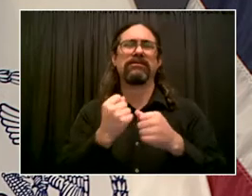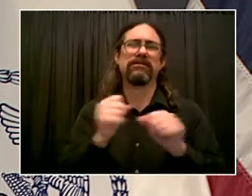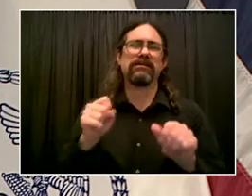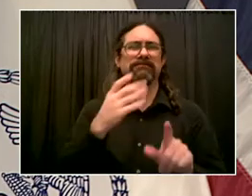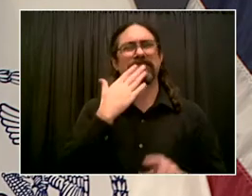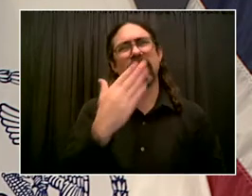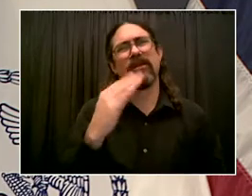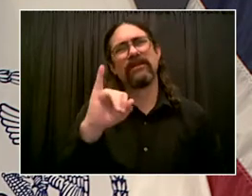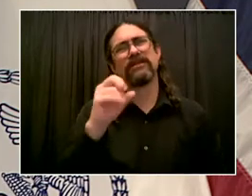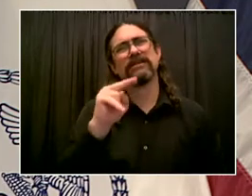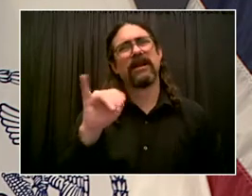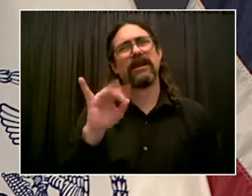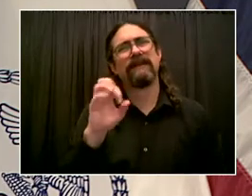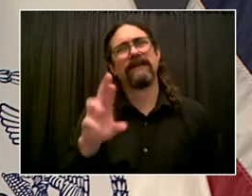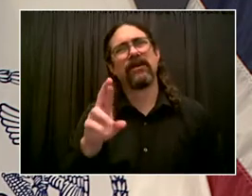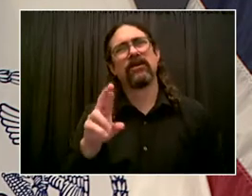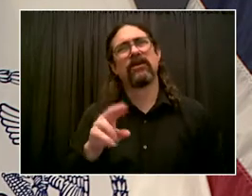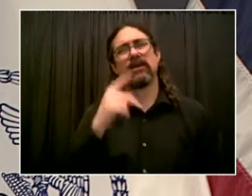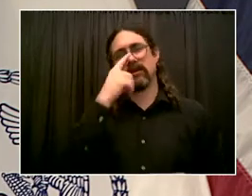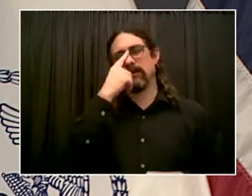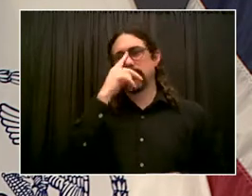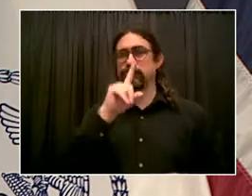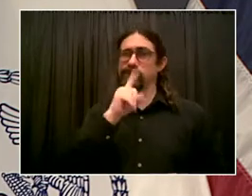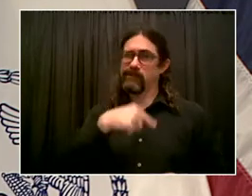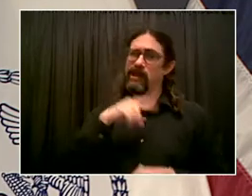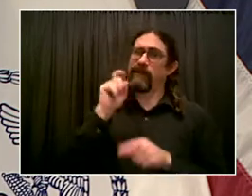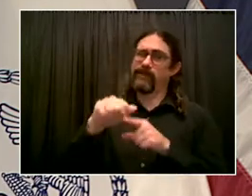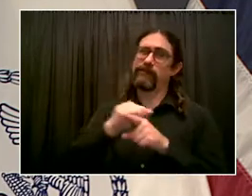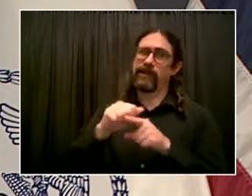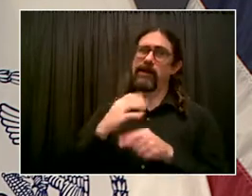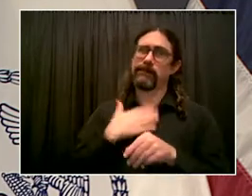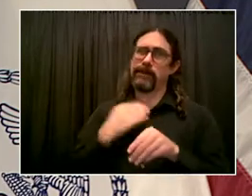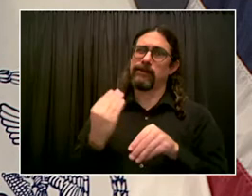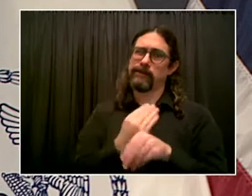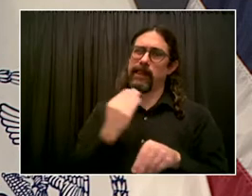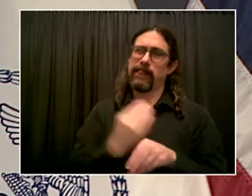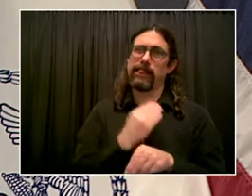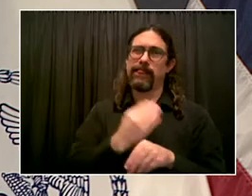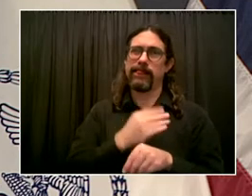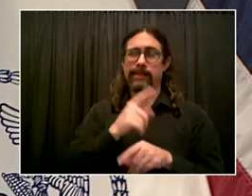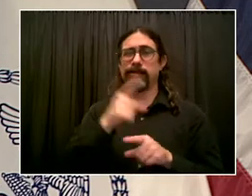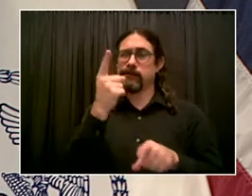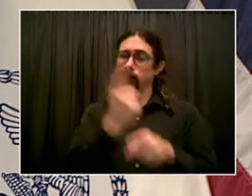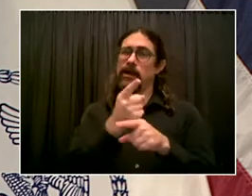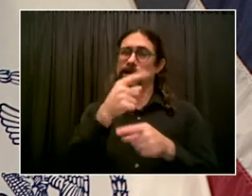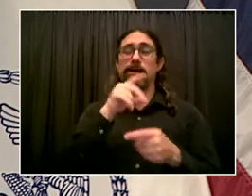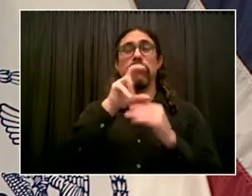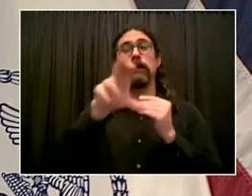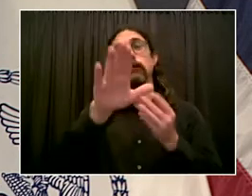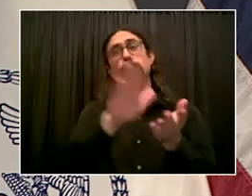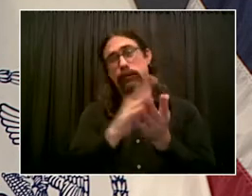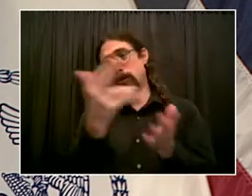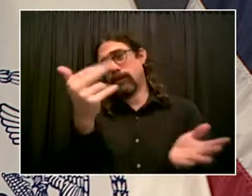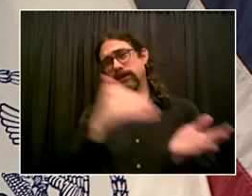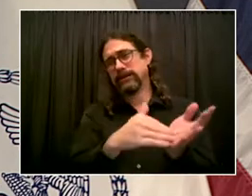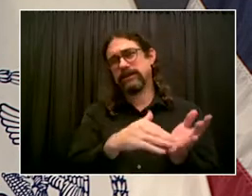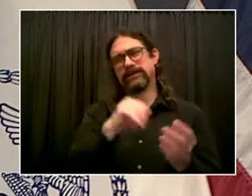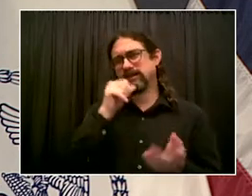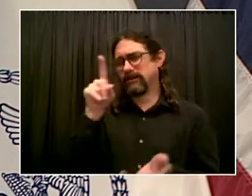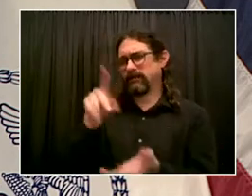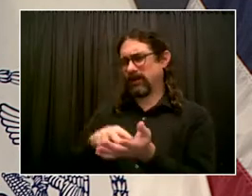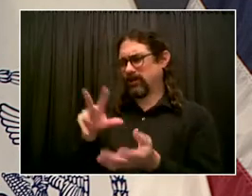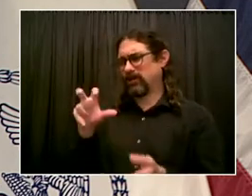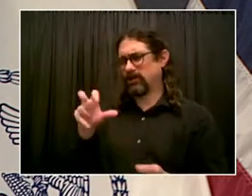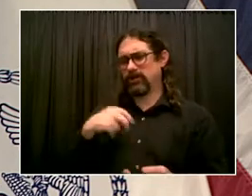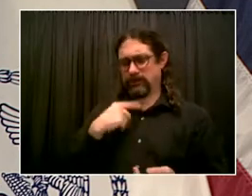brush up a little. $13,000, $13,000. That's a big deal for a PTA. And what an accomplishment.